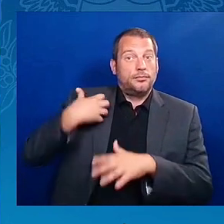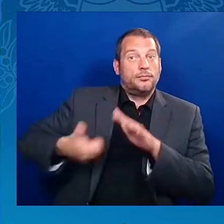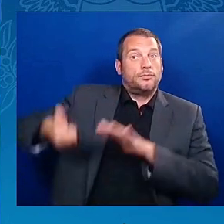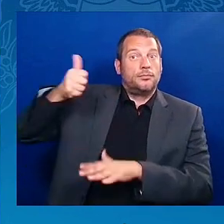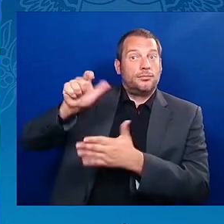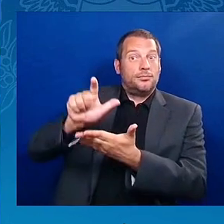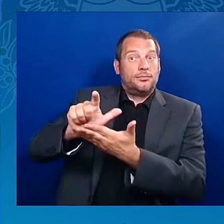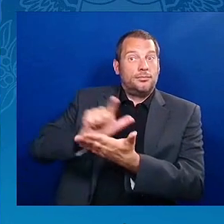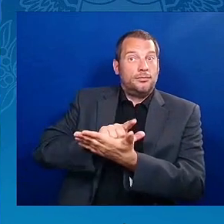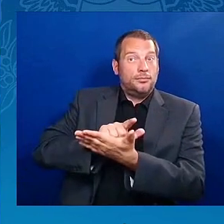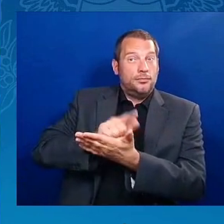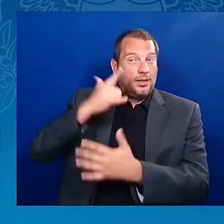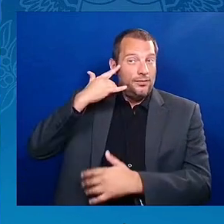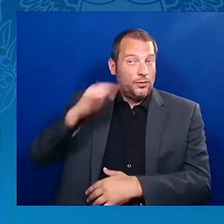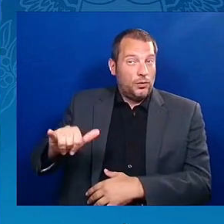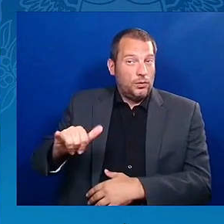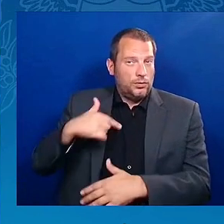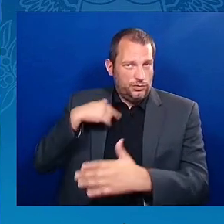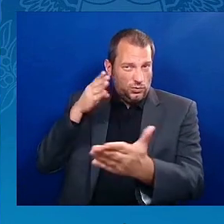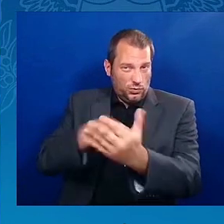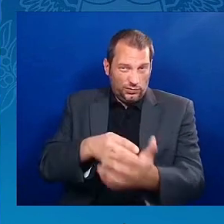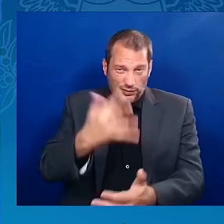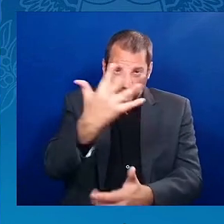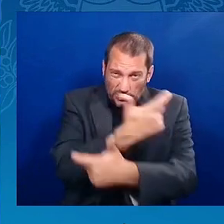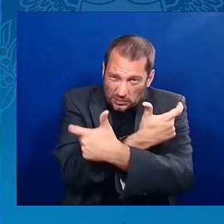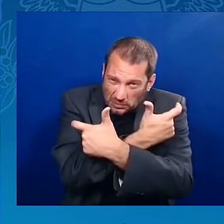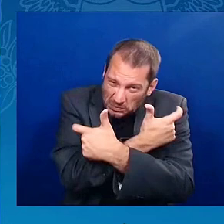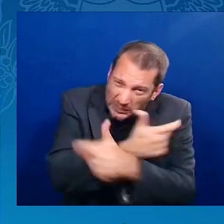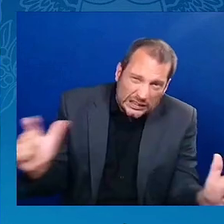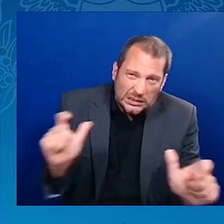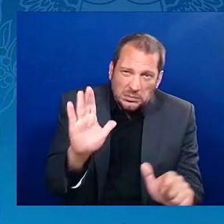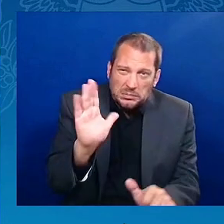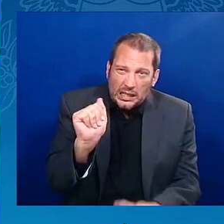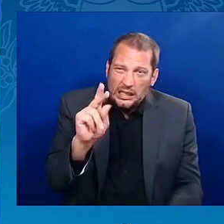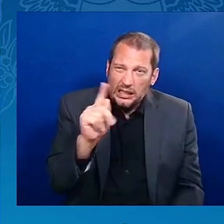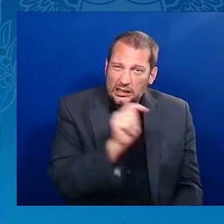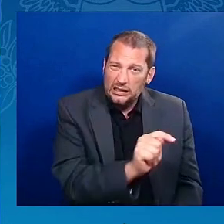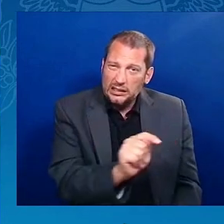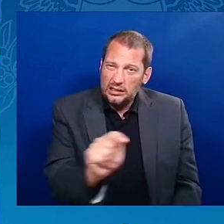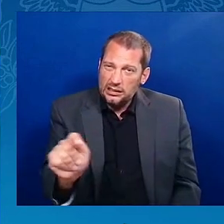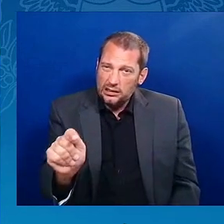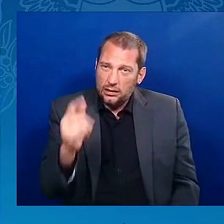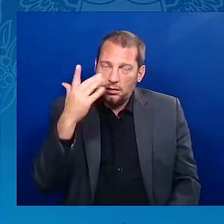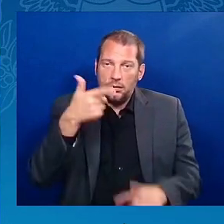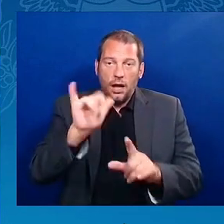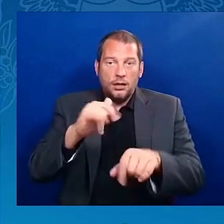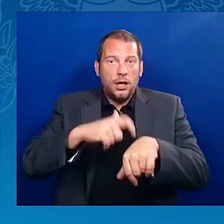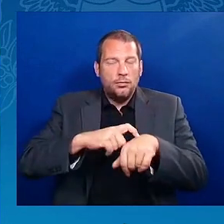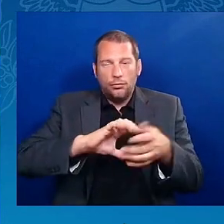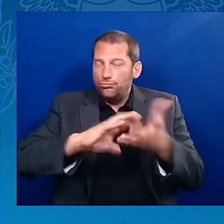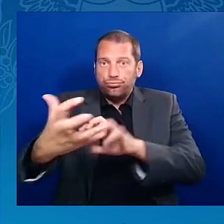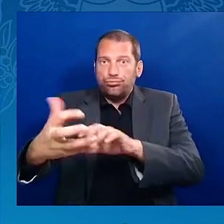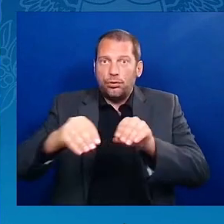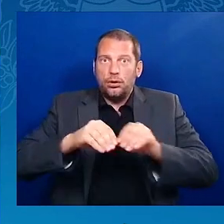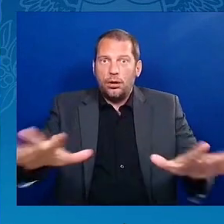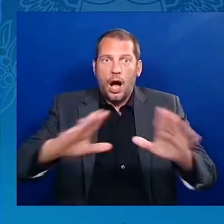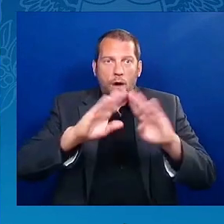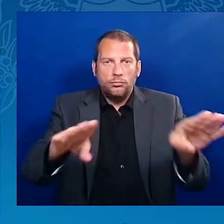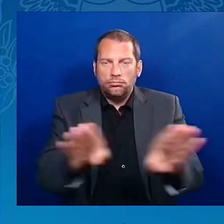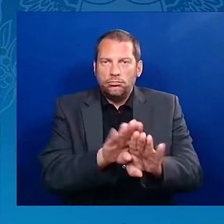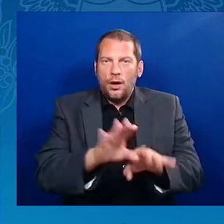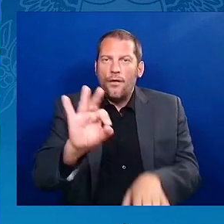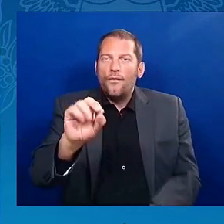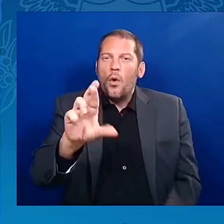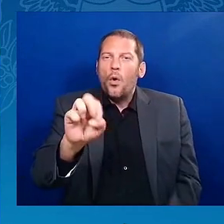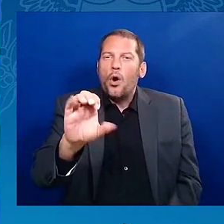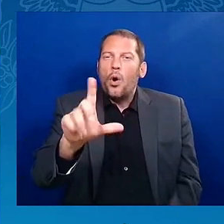a lot of black families were targeted with those, with those promises of these loans, zero payment